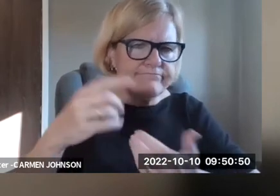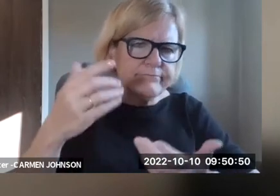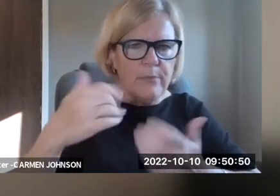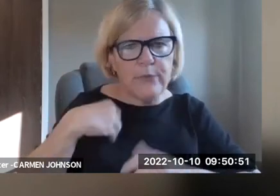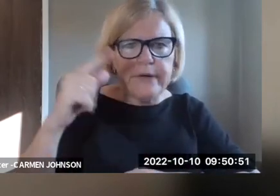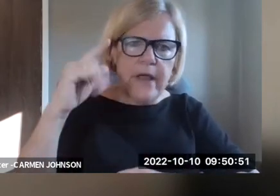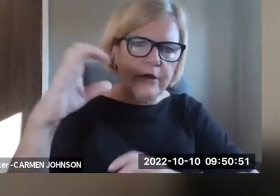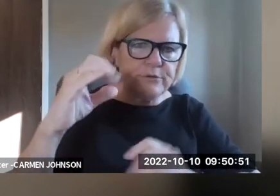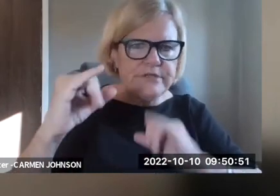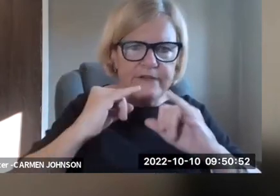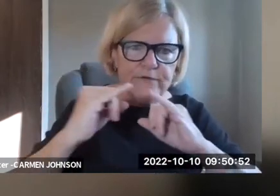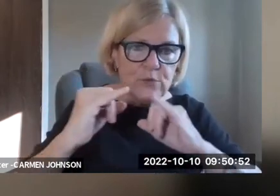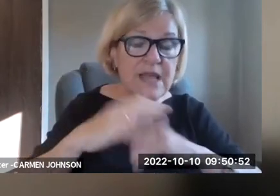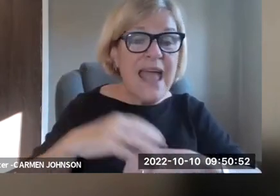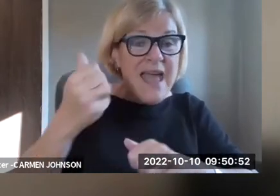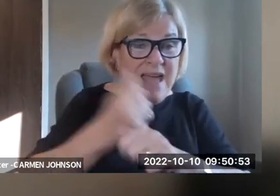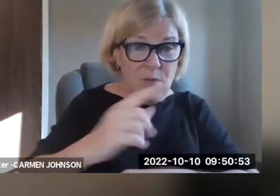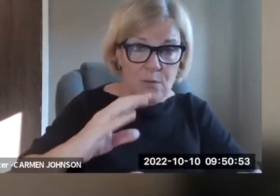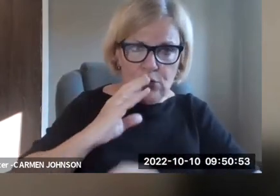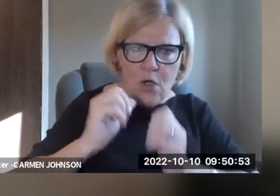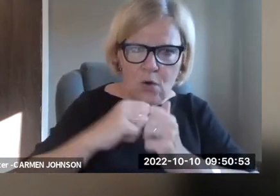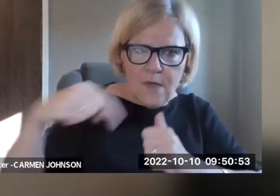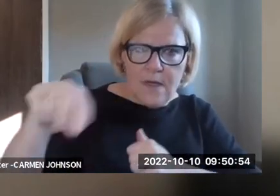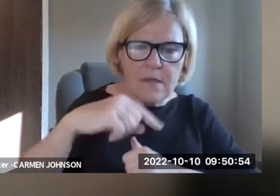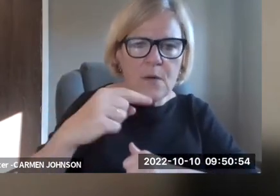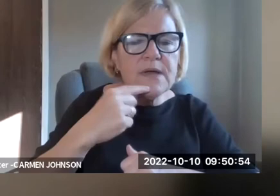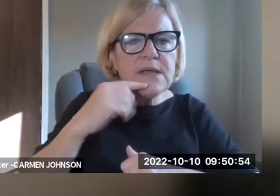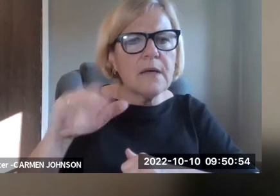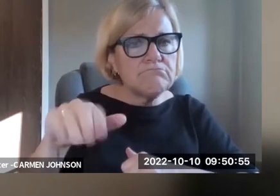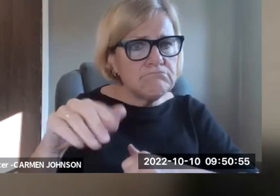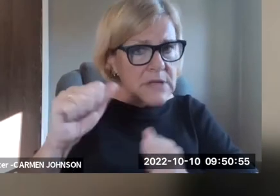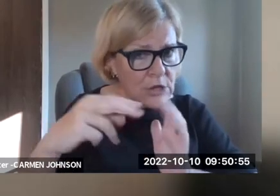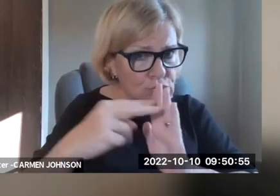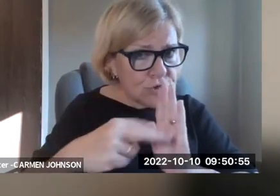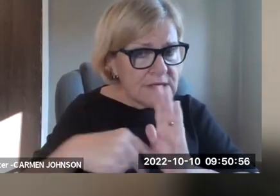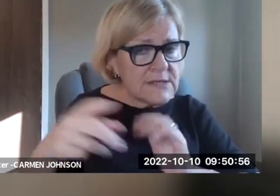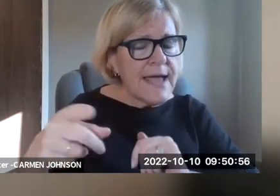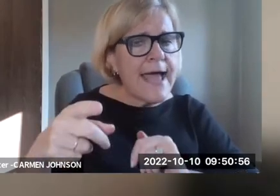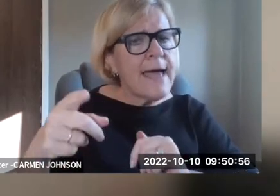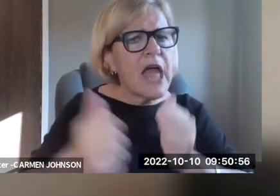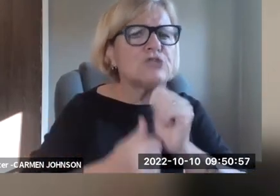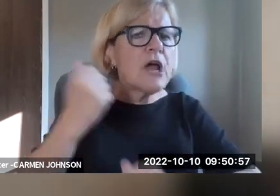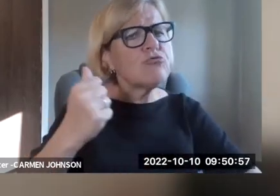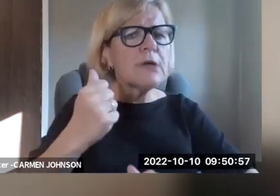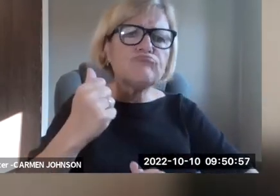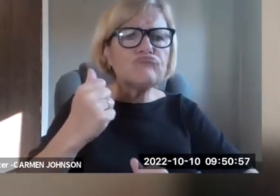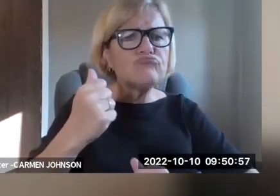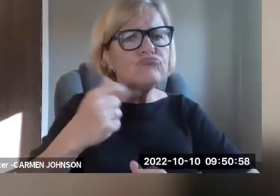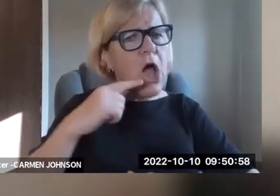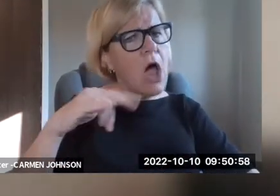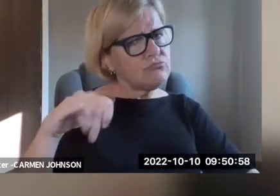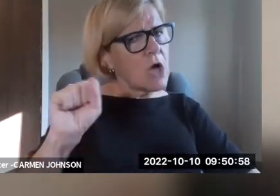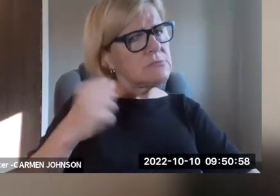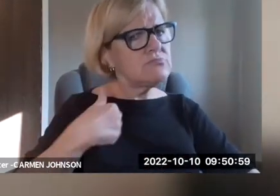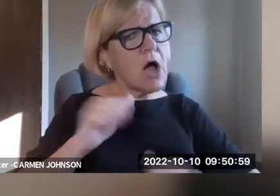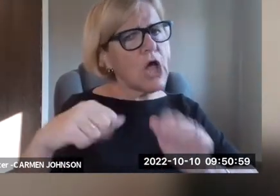it was a system-wide case about deaf and hard of hearing. And everybody I talked to, which was probably, I mean, did hundreds of interviews. Everybody we talked